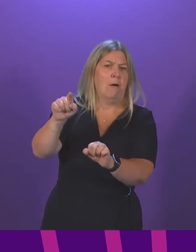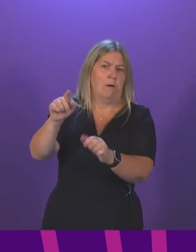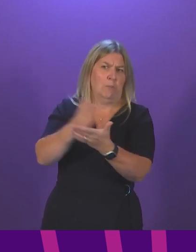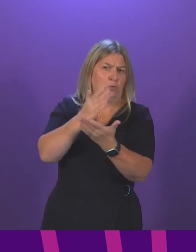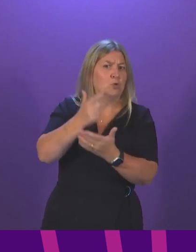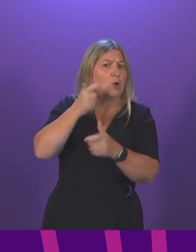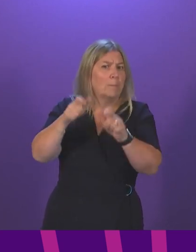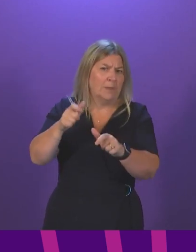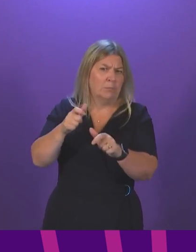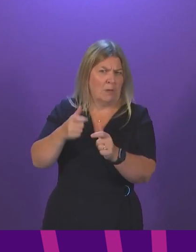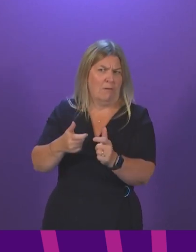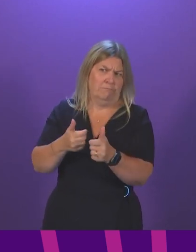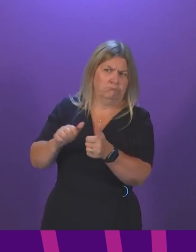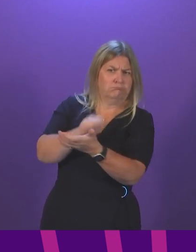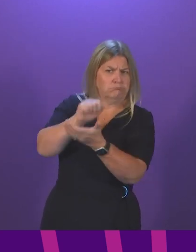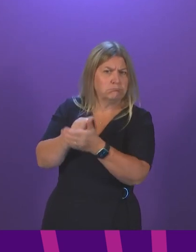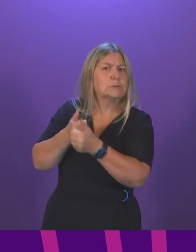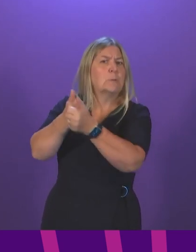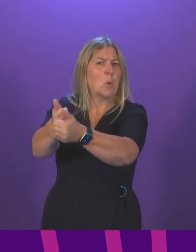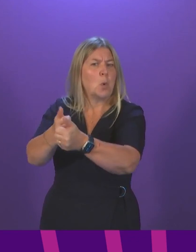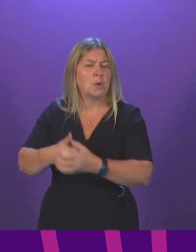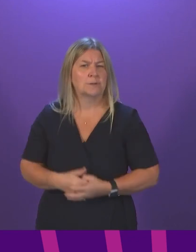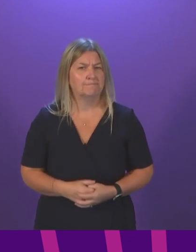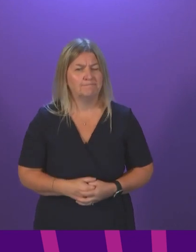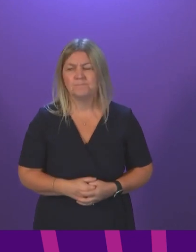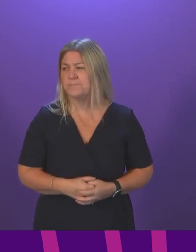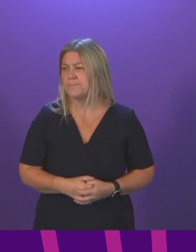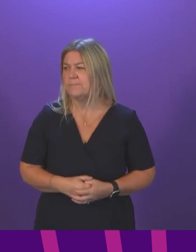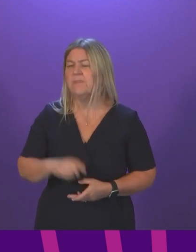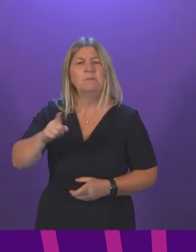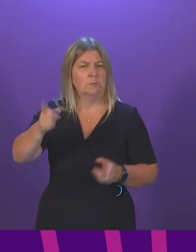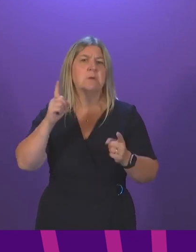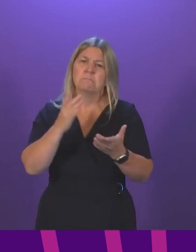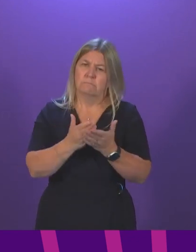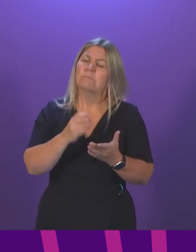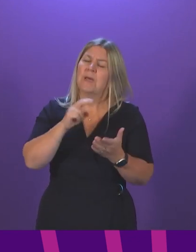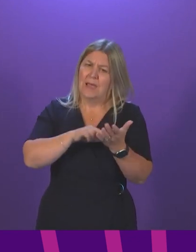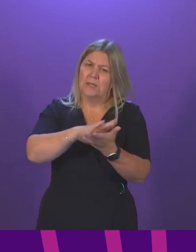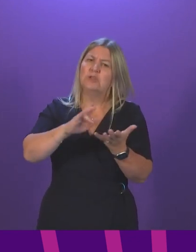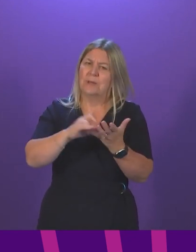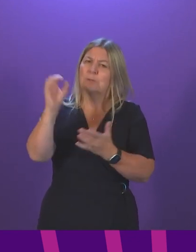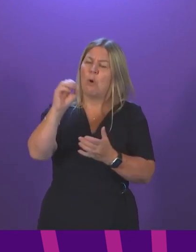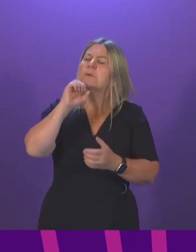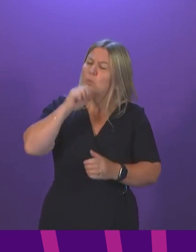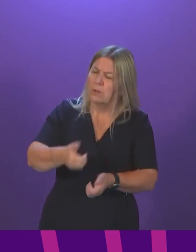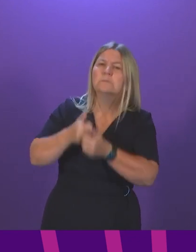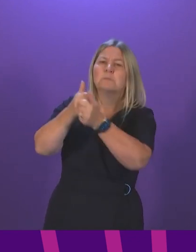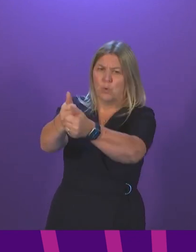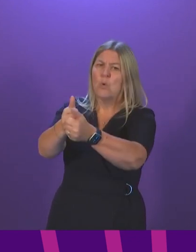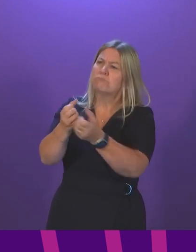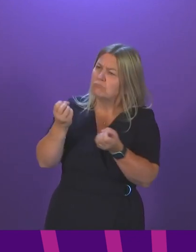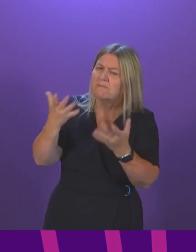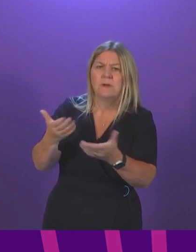desperately need? First Minister. Yes, I'm happy to undertake that we will engage with NHS Orkney to provide whatever support we can.